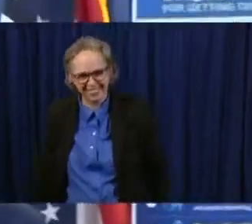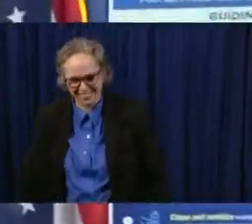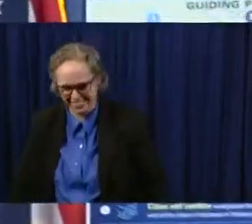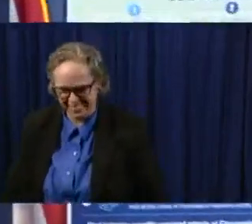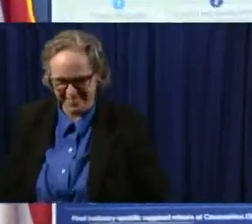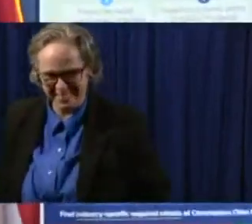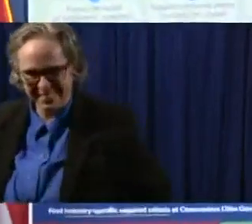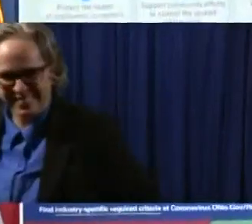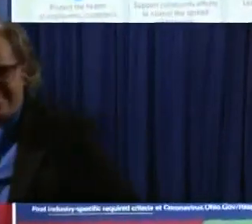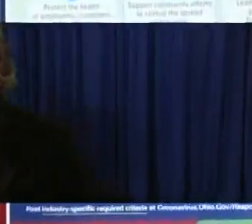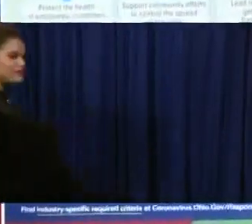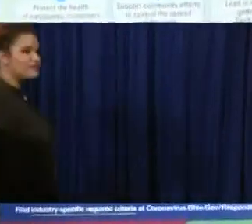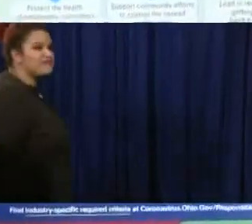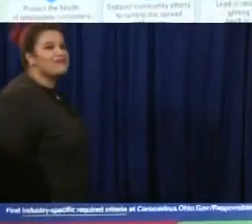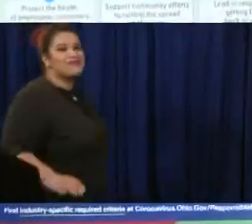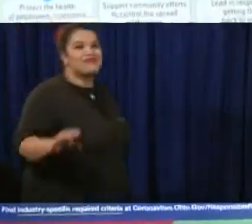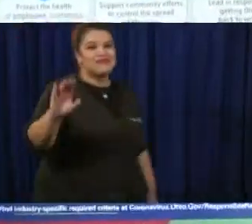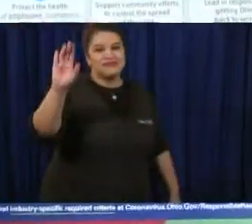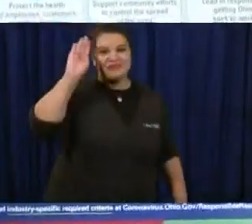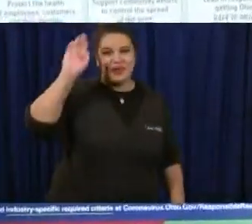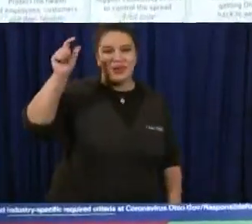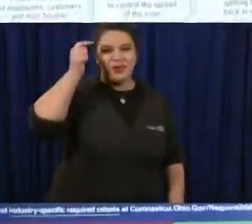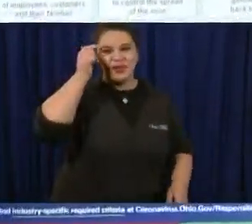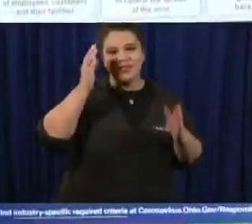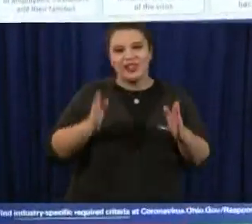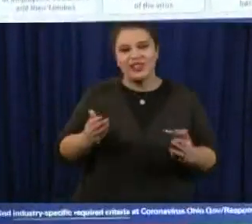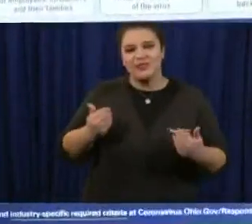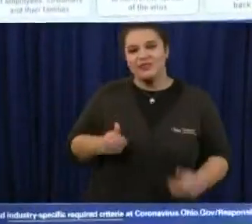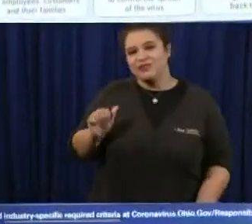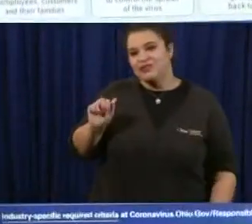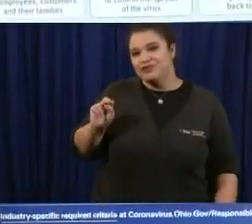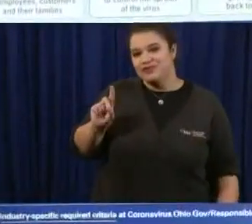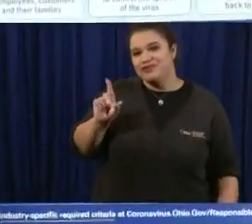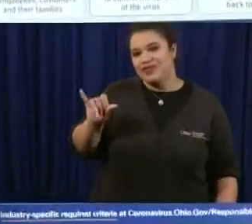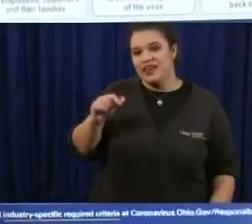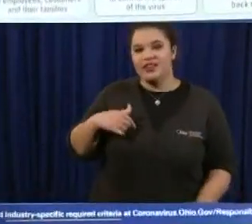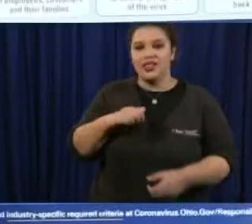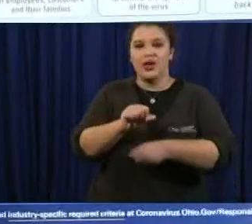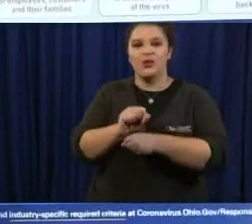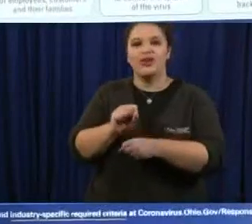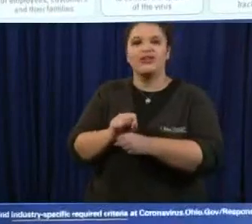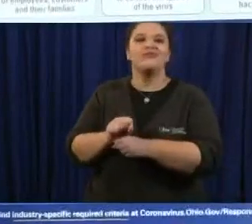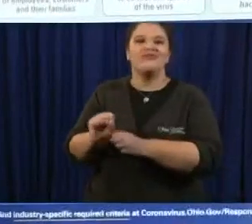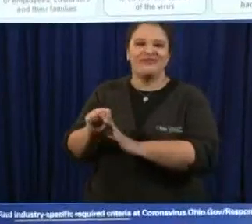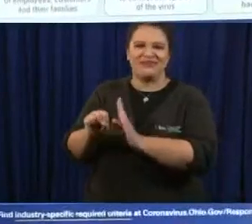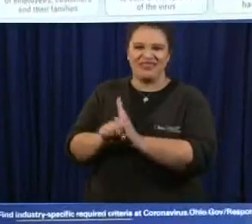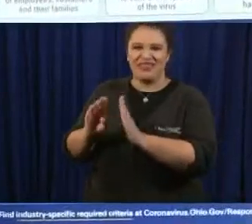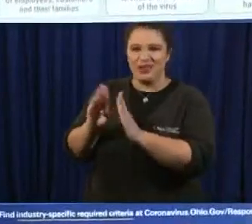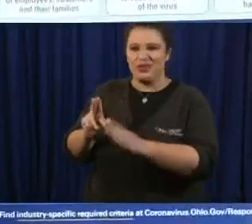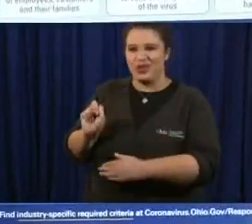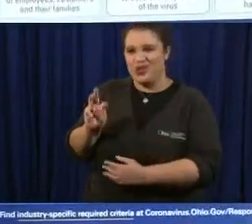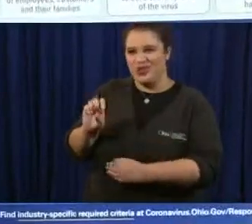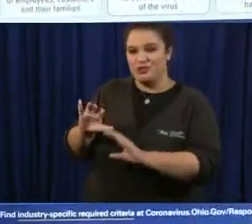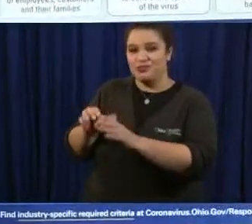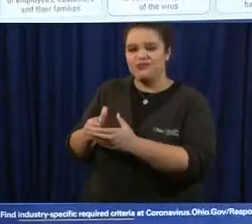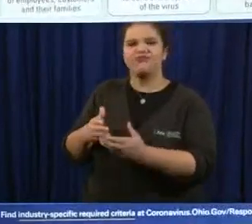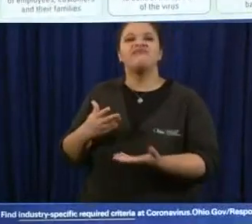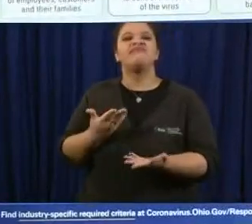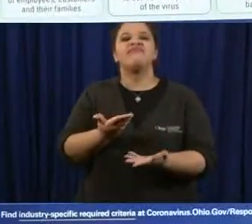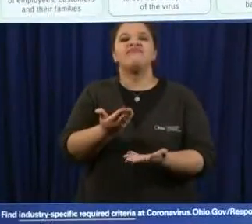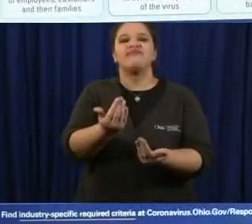thank hi governor andy chow with ohio public radio and television's state house news bureau i'm wondering if you could talk a little bit more about enforcement